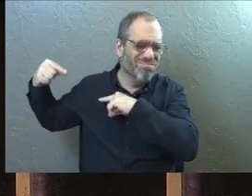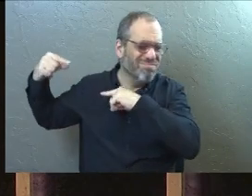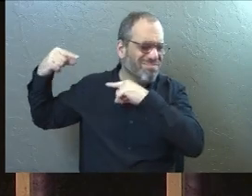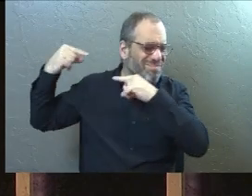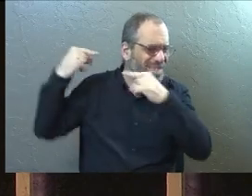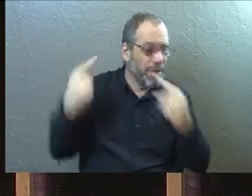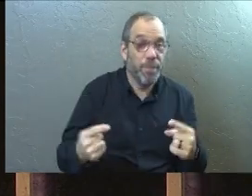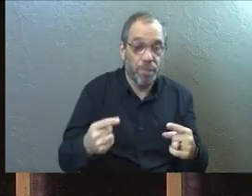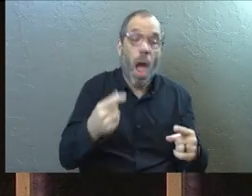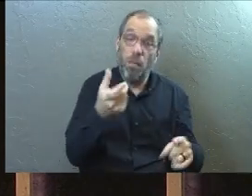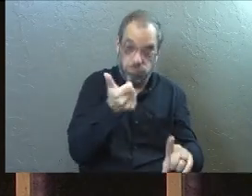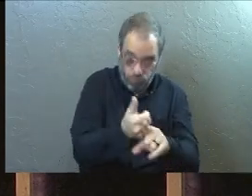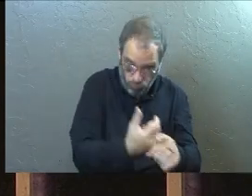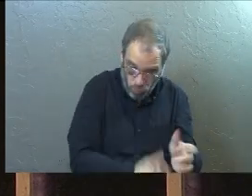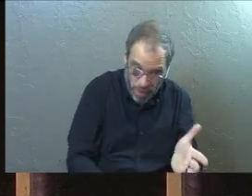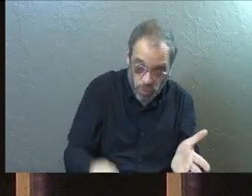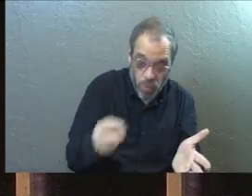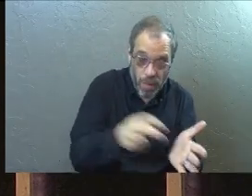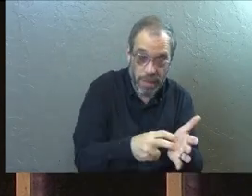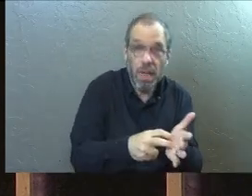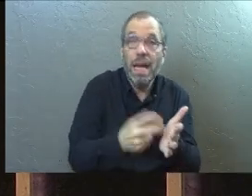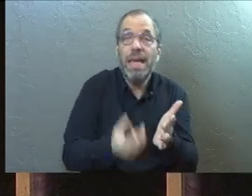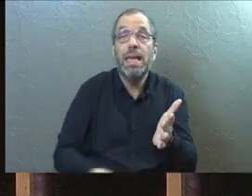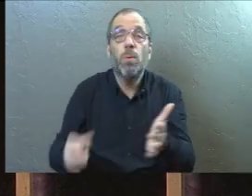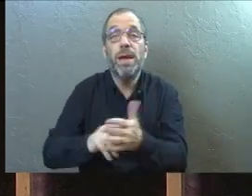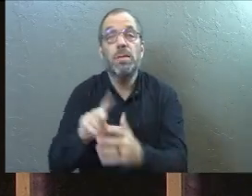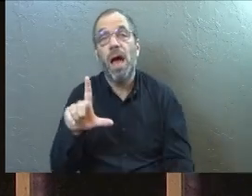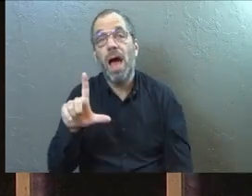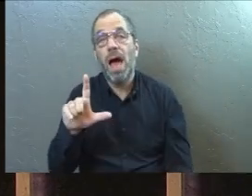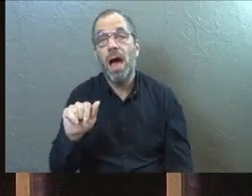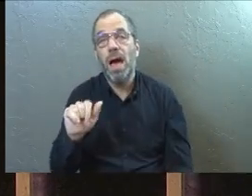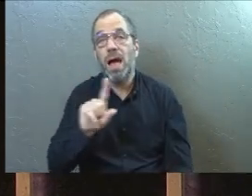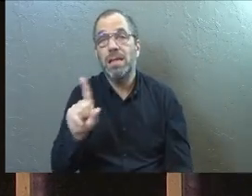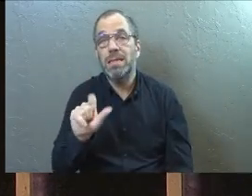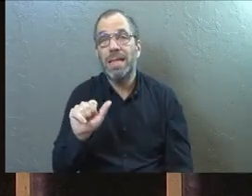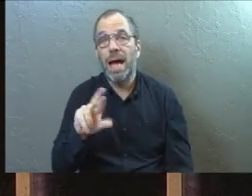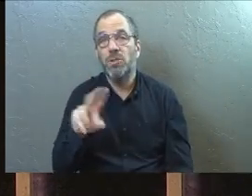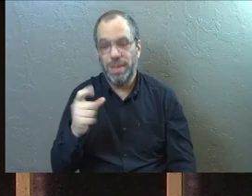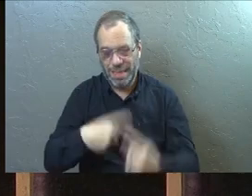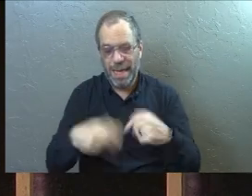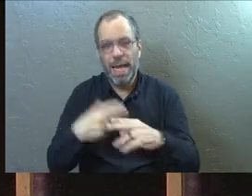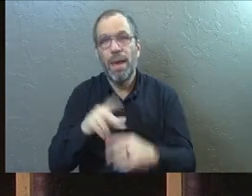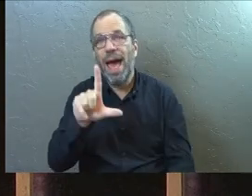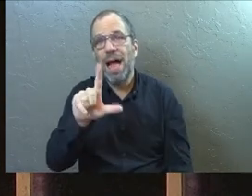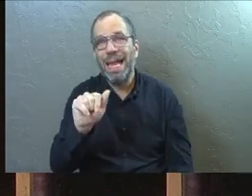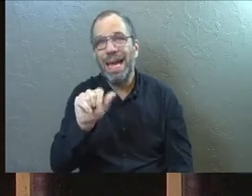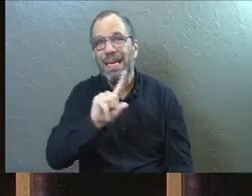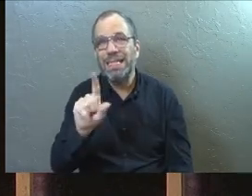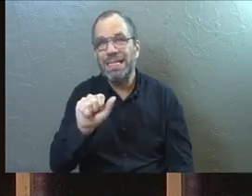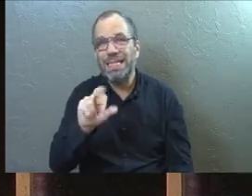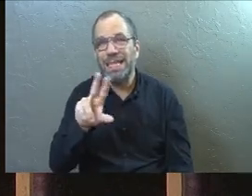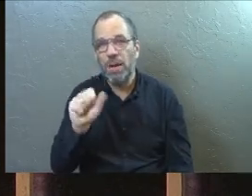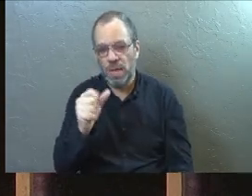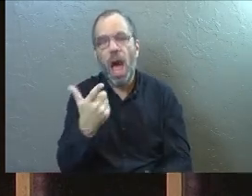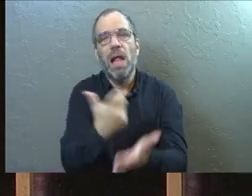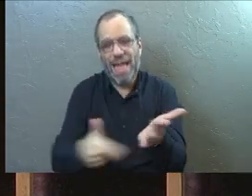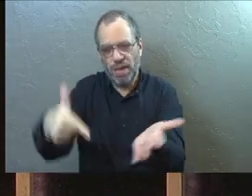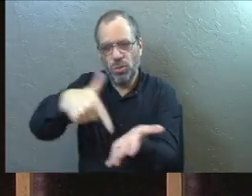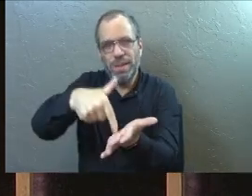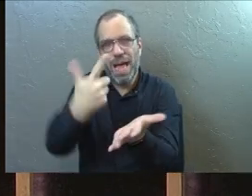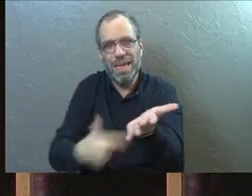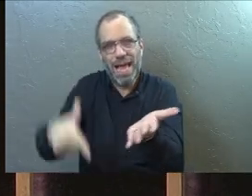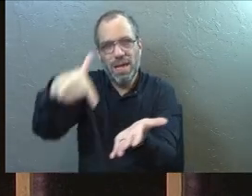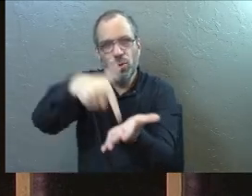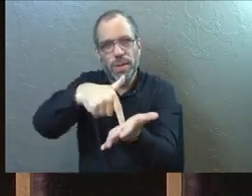aside from his own resurrection, he raises Lazarus from the dead. Now, some of you guys know this story and I just need you to do